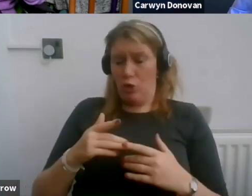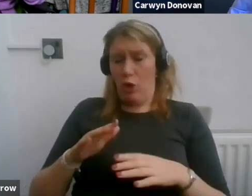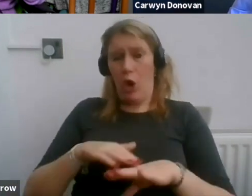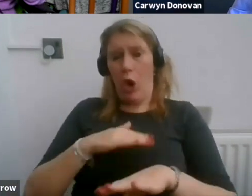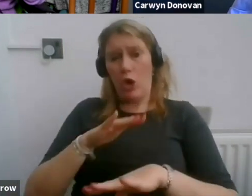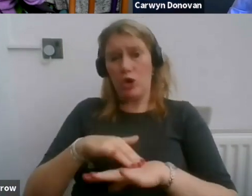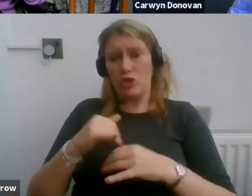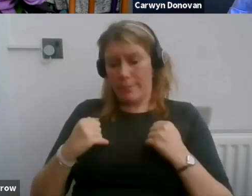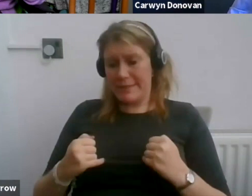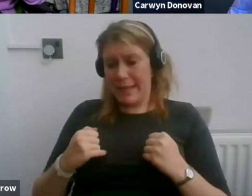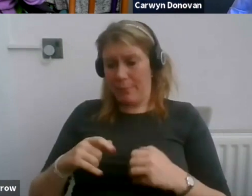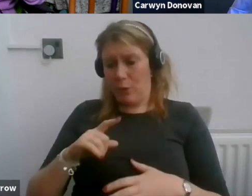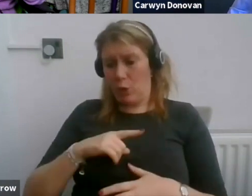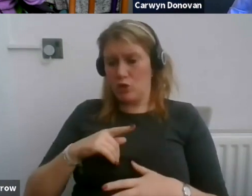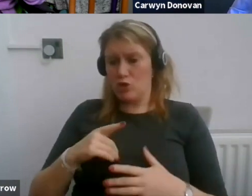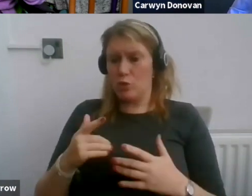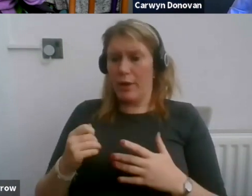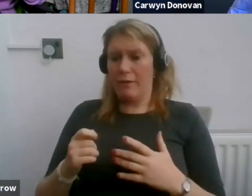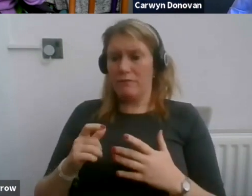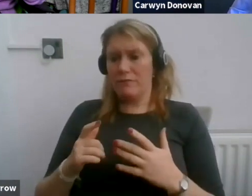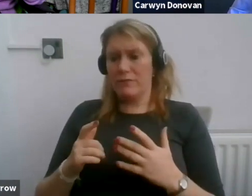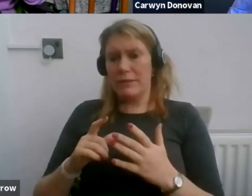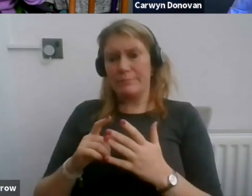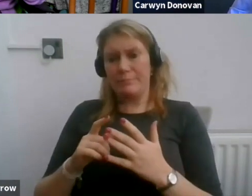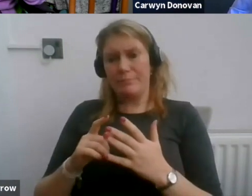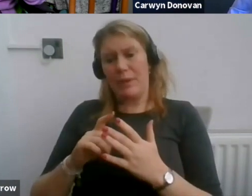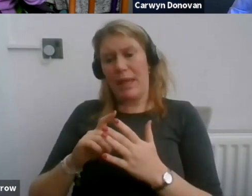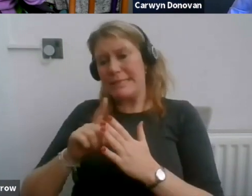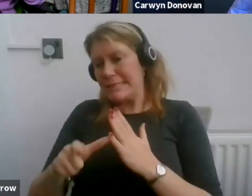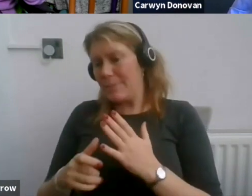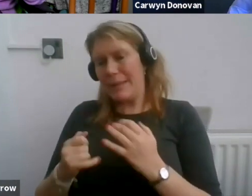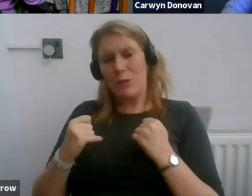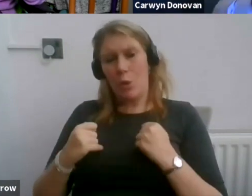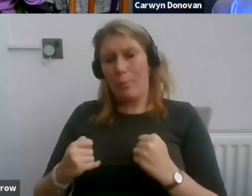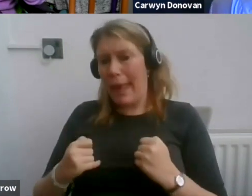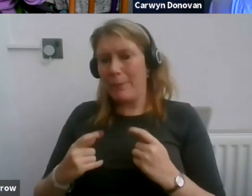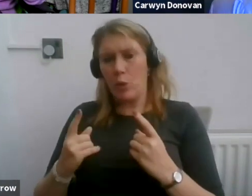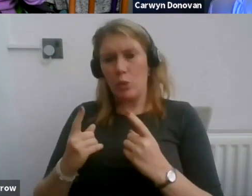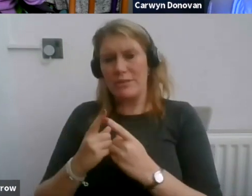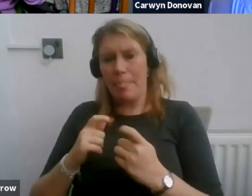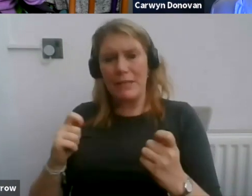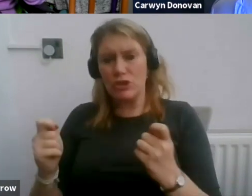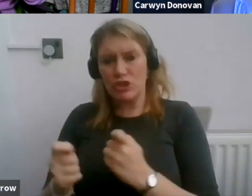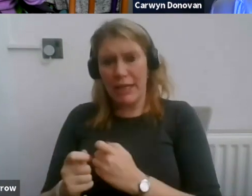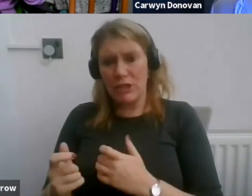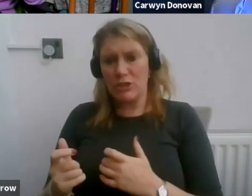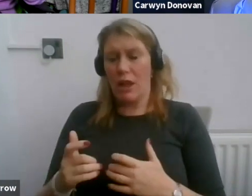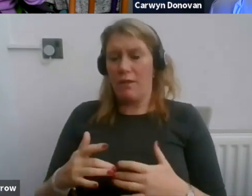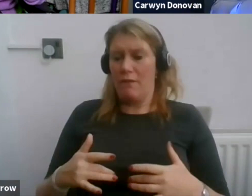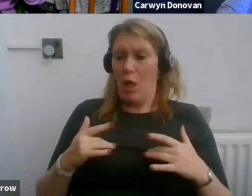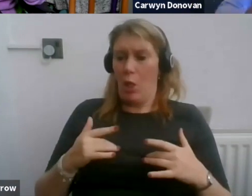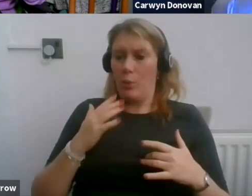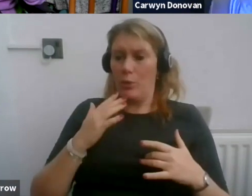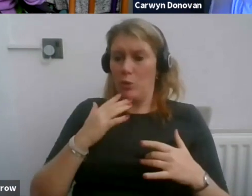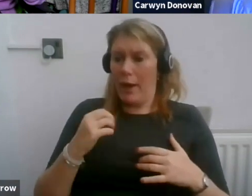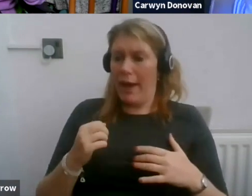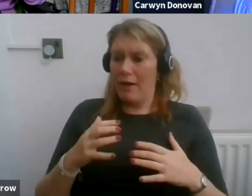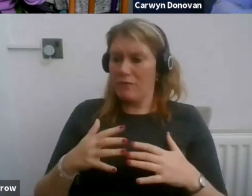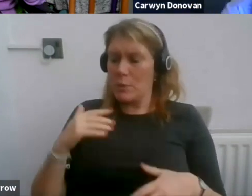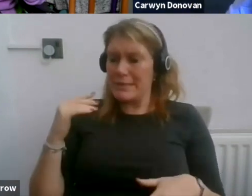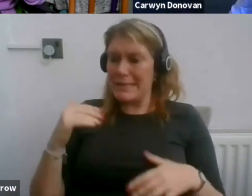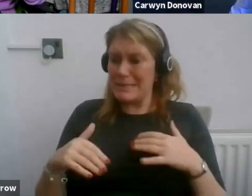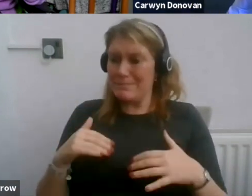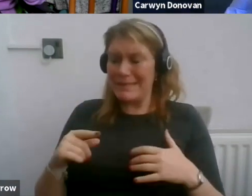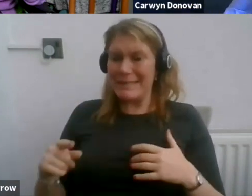impairment or your impairment needs have changed, those are the times when you have huge expenses. So, again, if you don't have